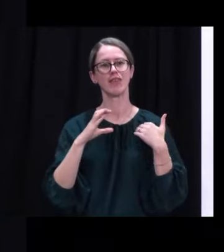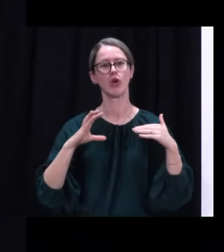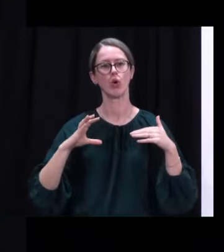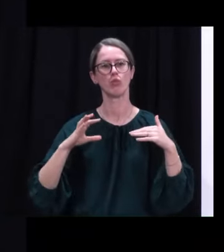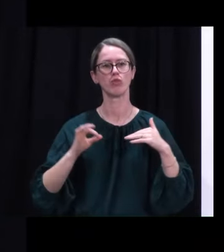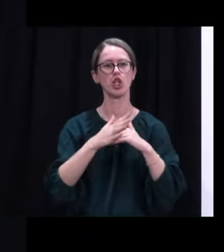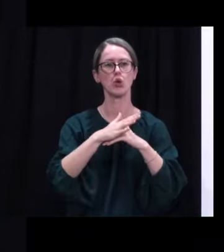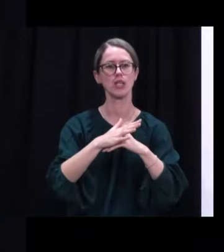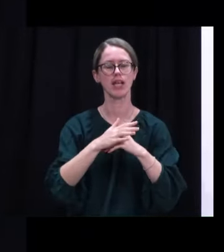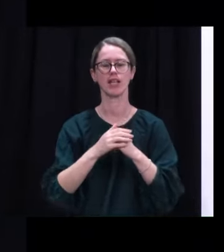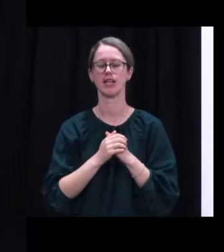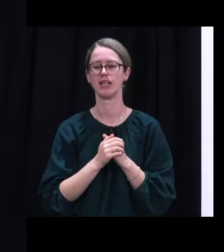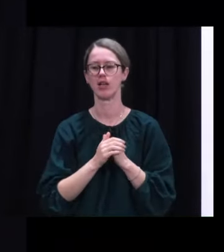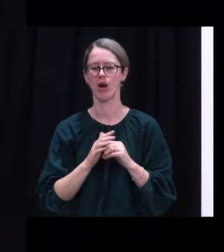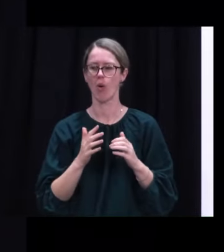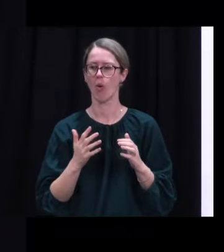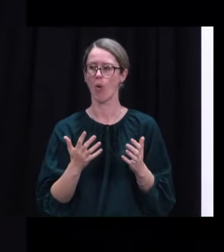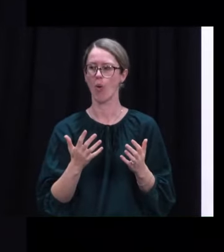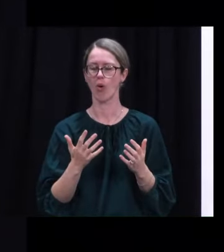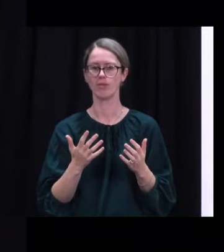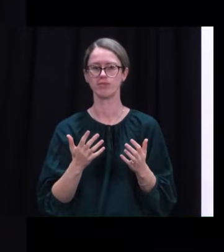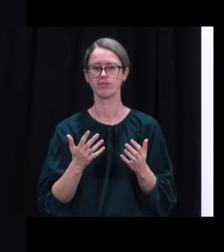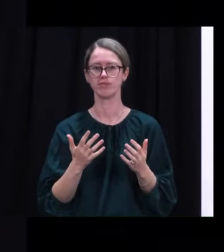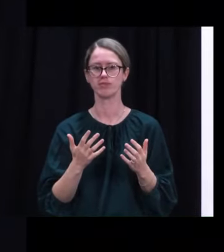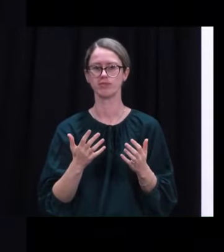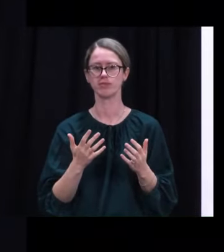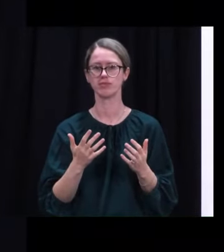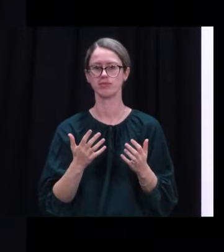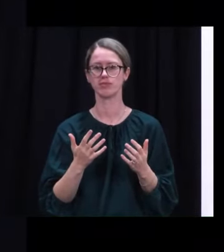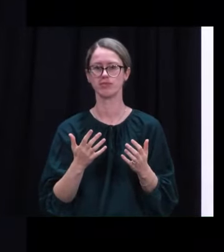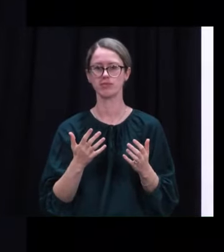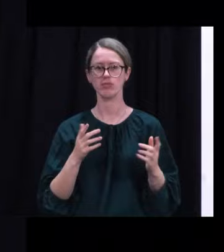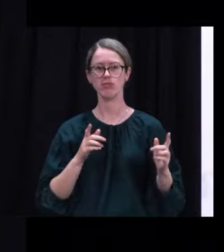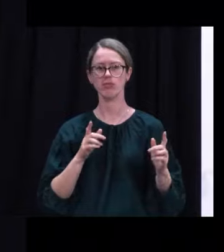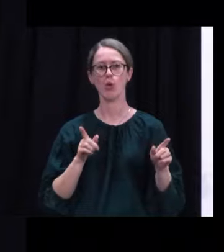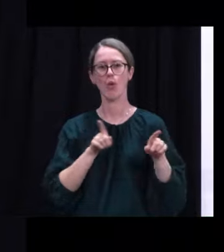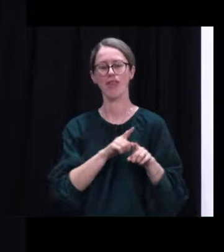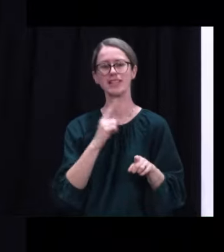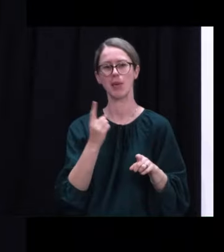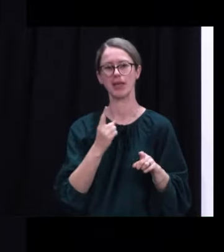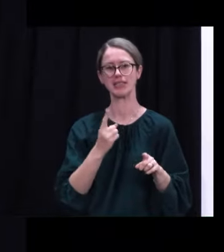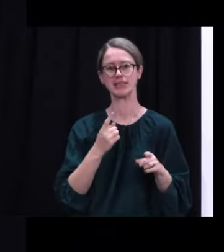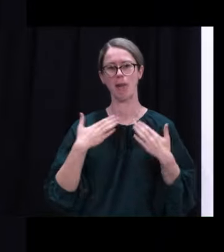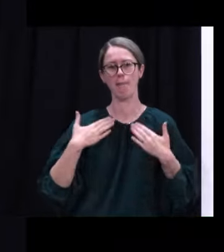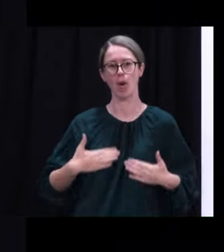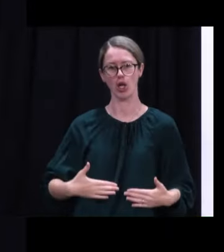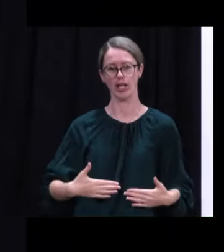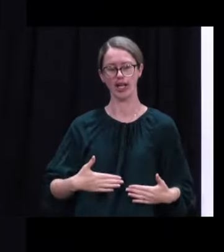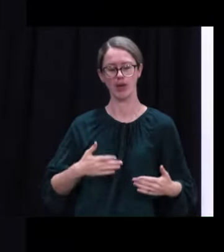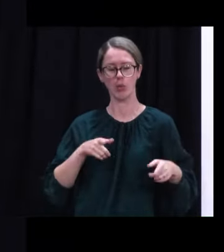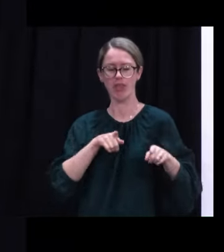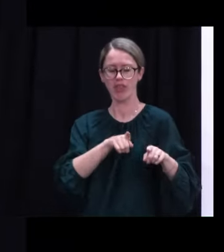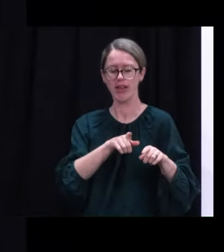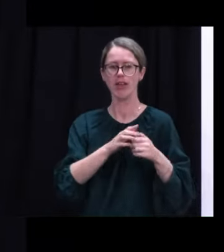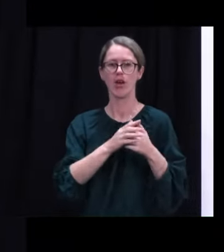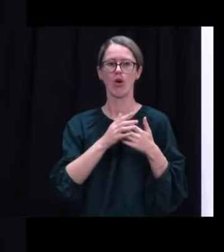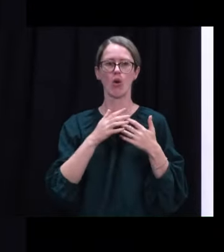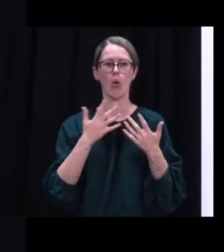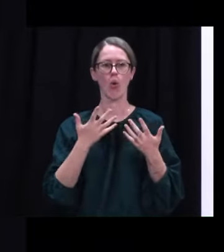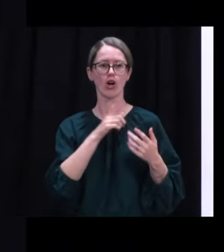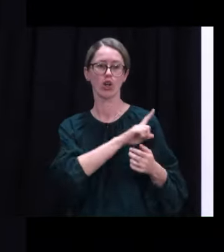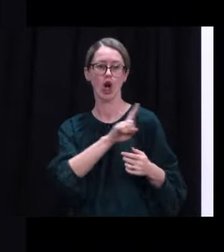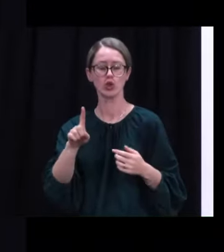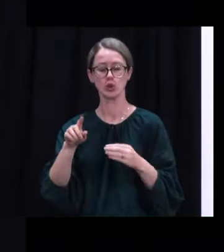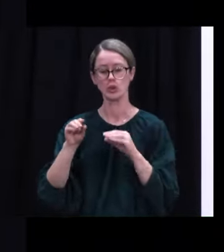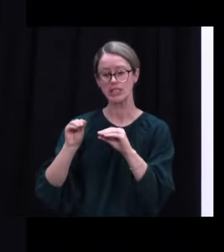or accompany tupupaku, or attend an education entity, you can do all of those things